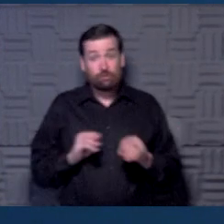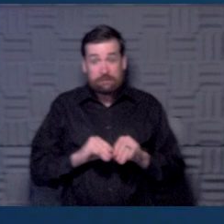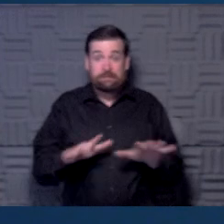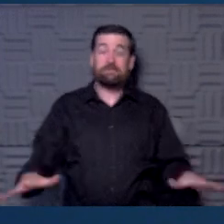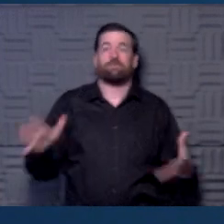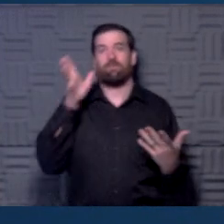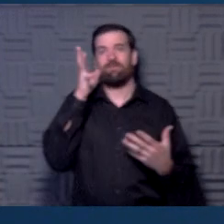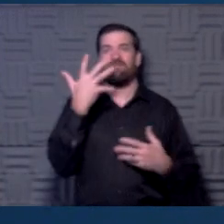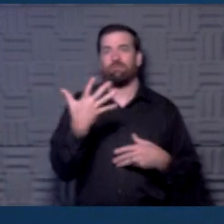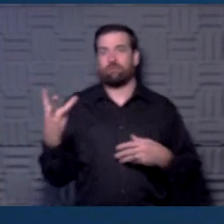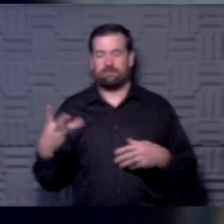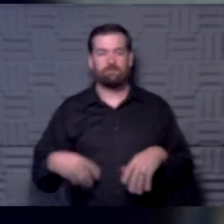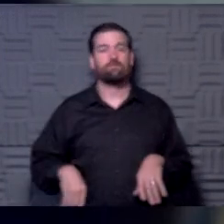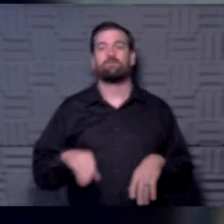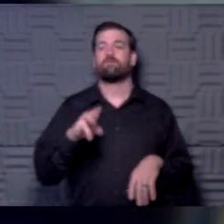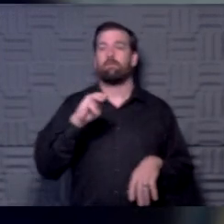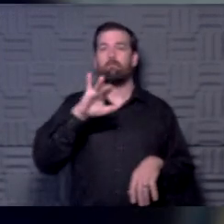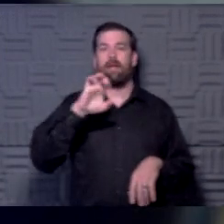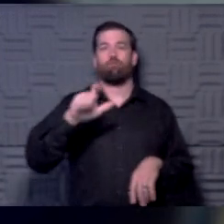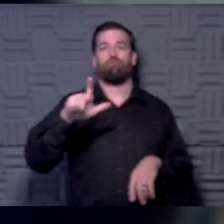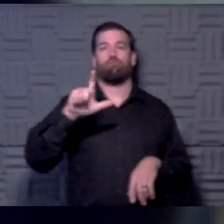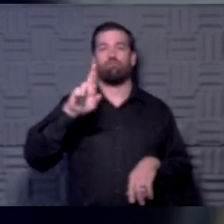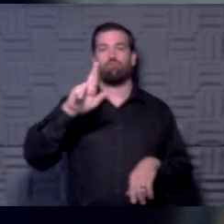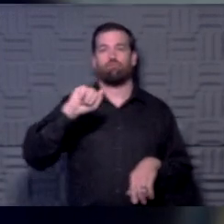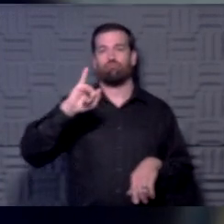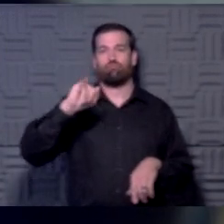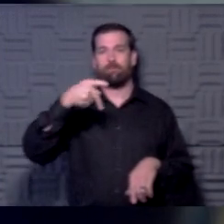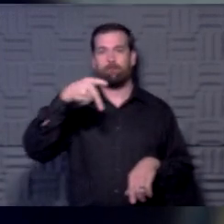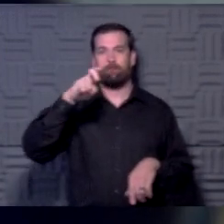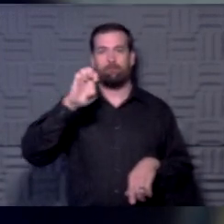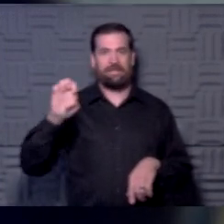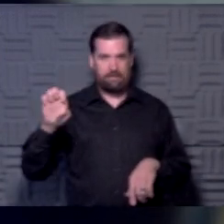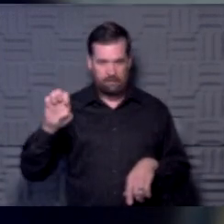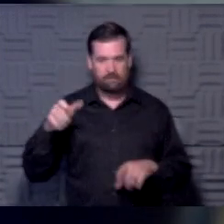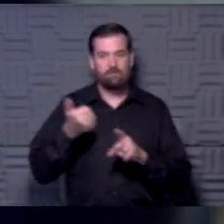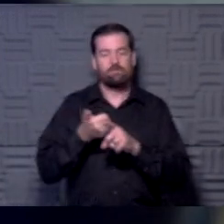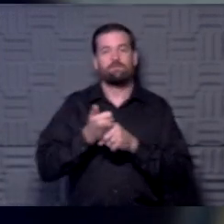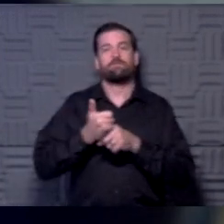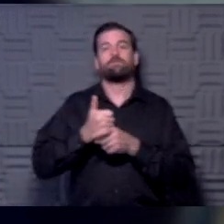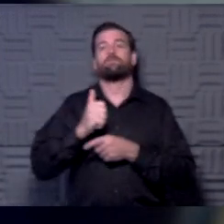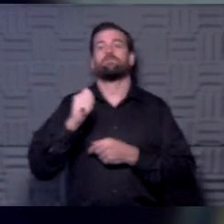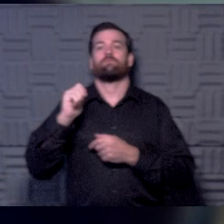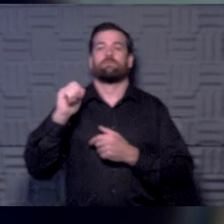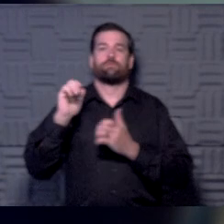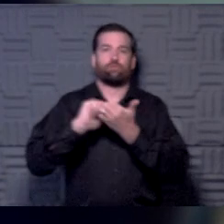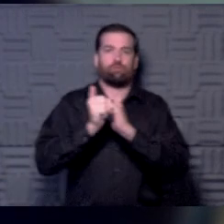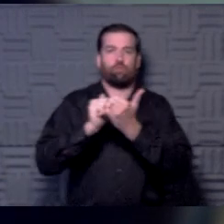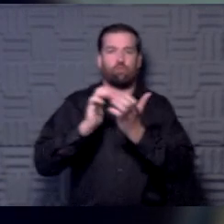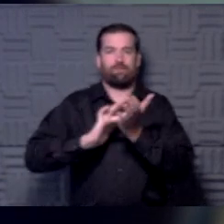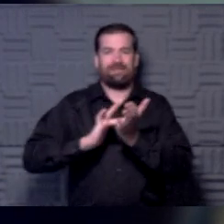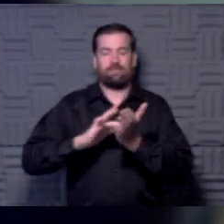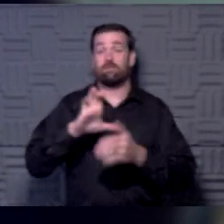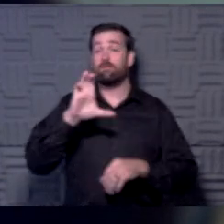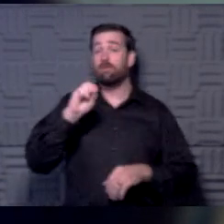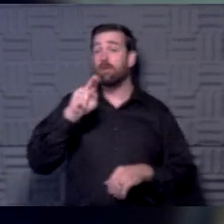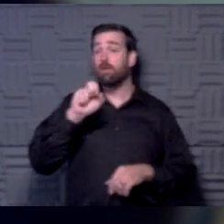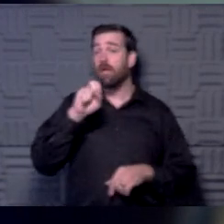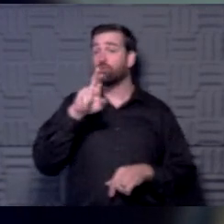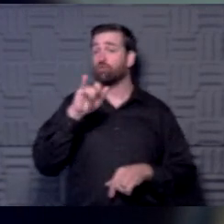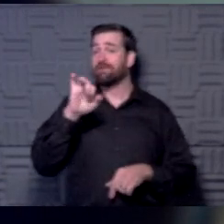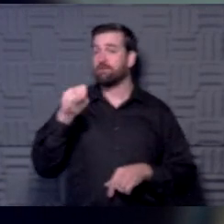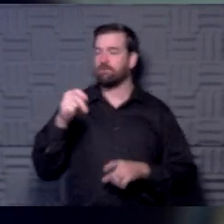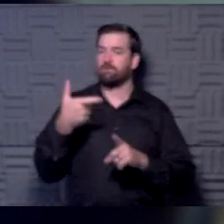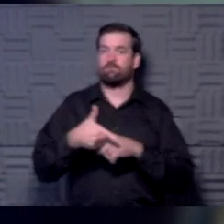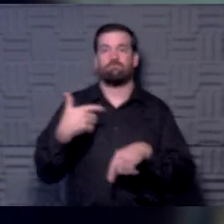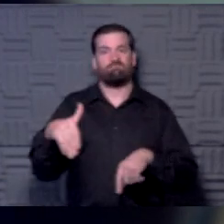be five or six. Michael Rippey. Michael Rippey is a sports medicine concussion physician here at KU, and he does an outstanding job.